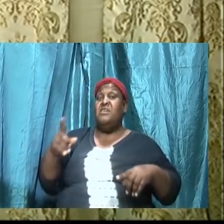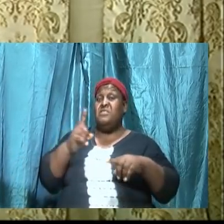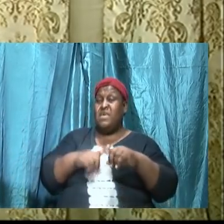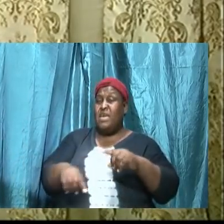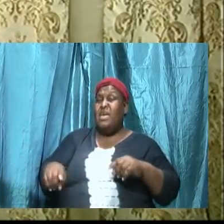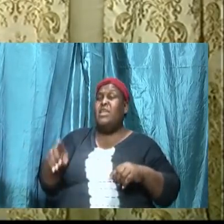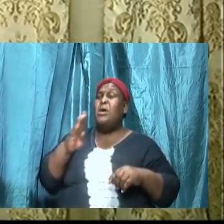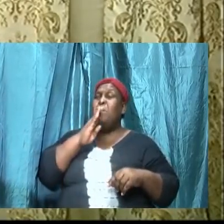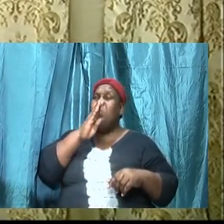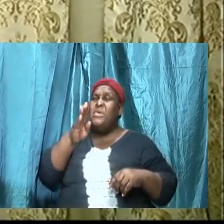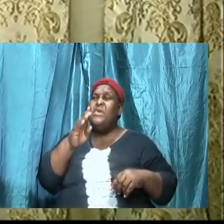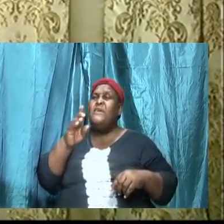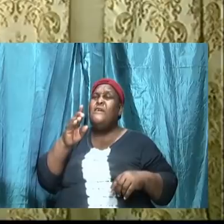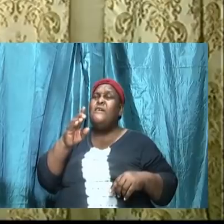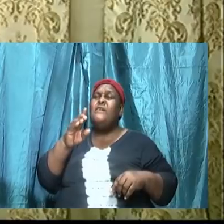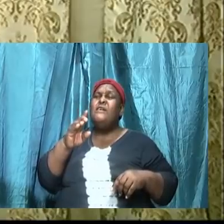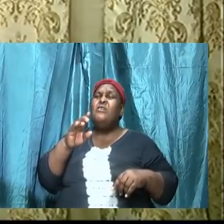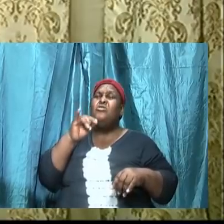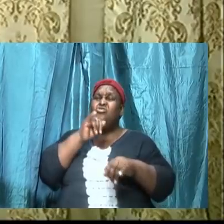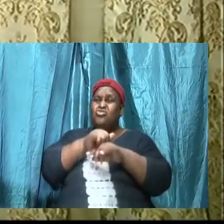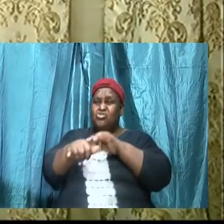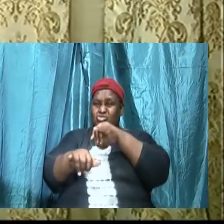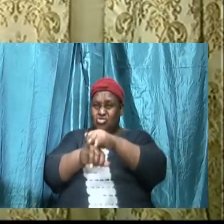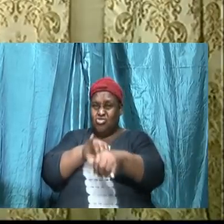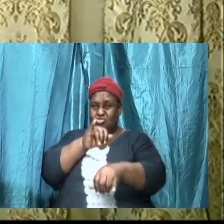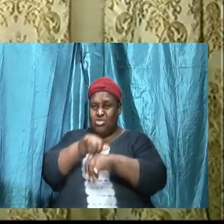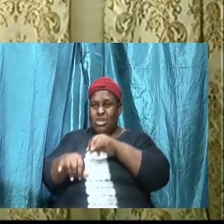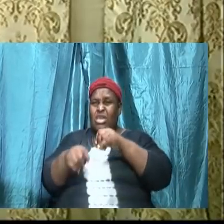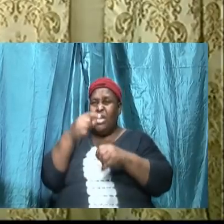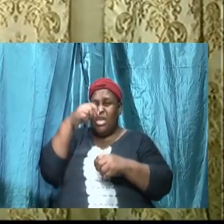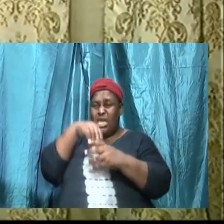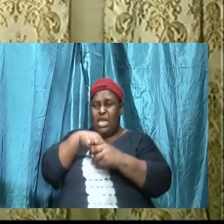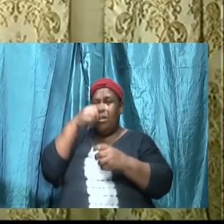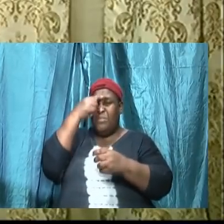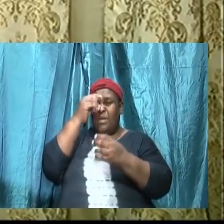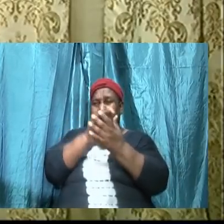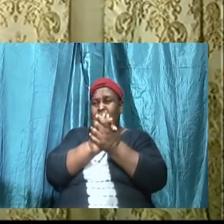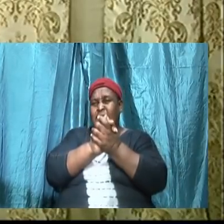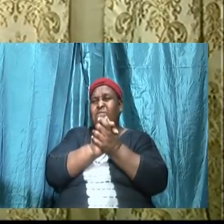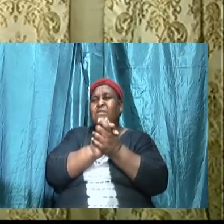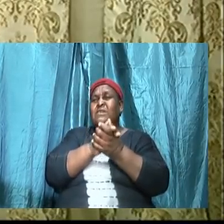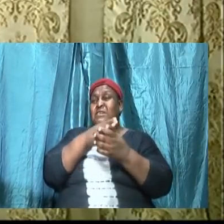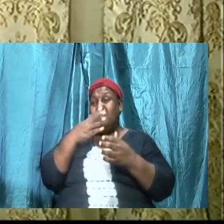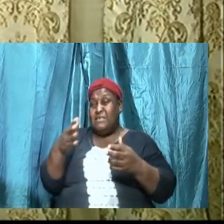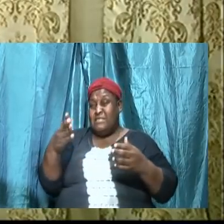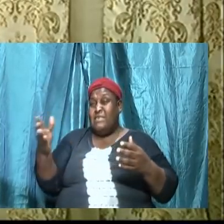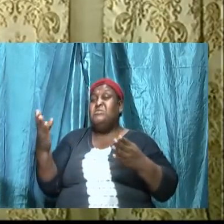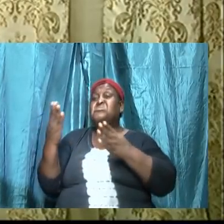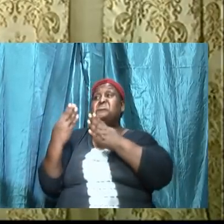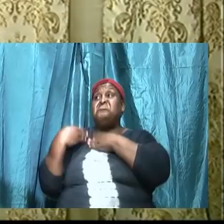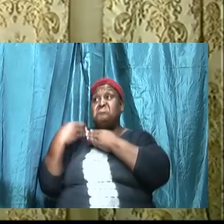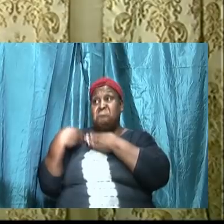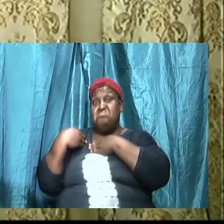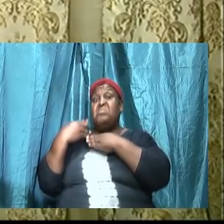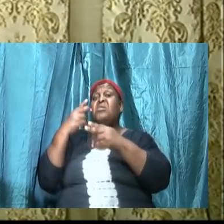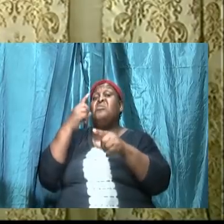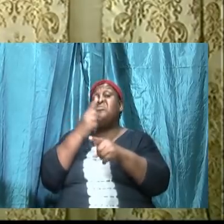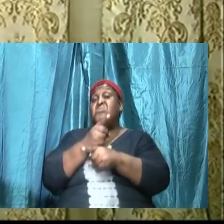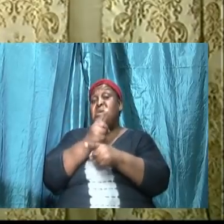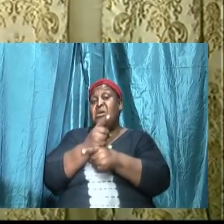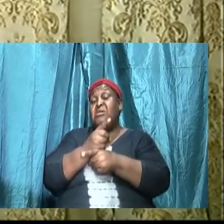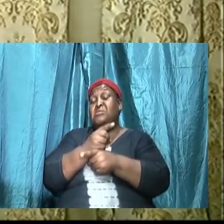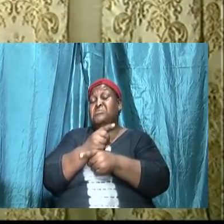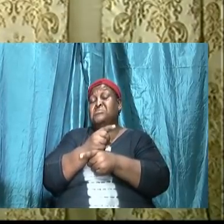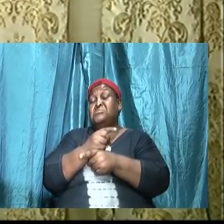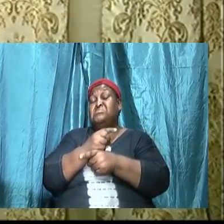deceived into believing that the things that we are accepting as right is in fact